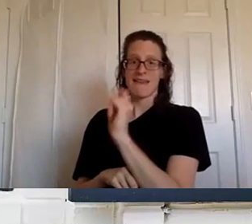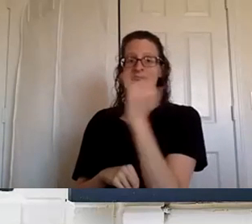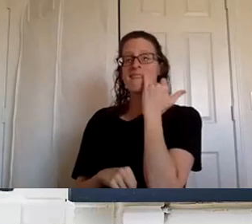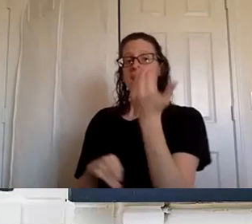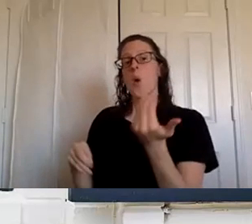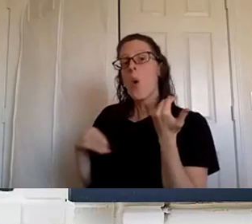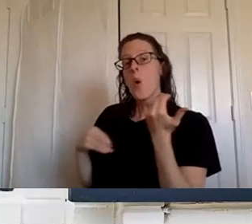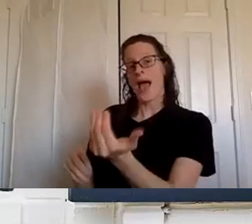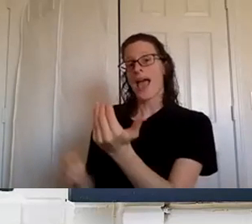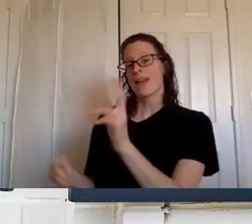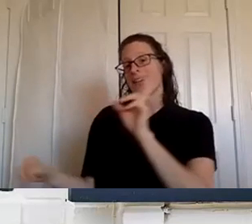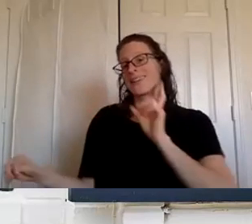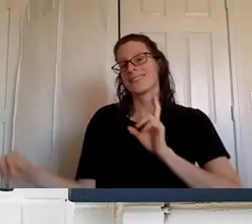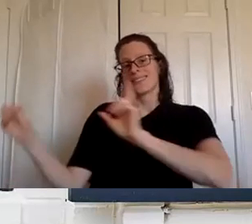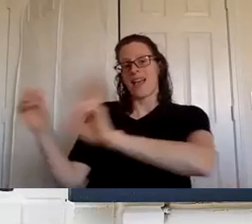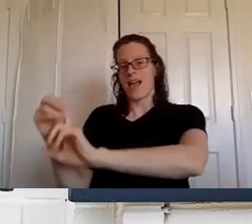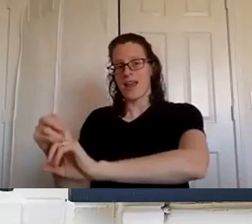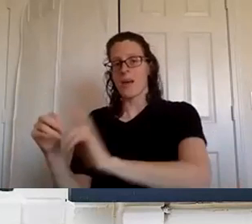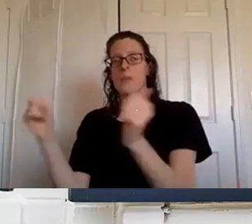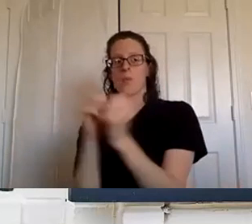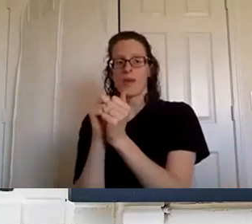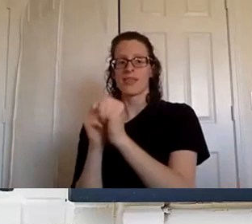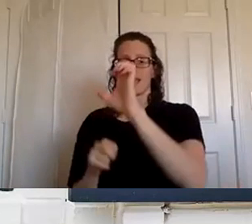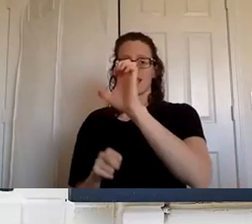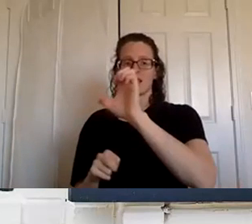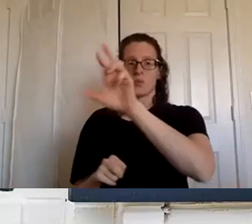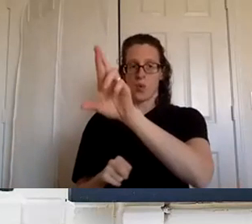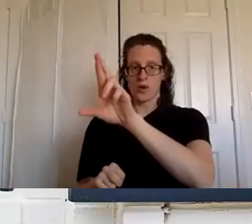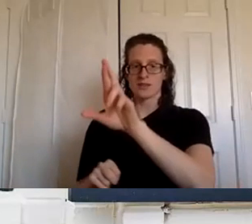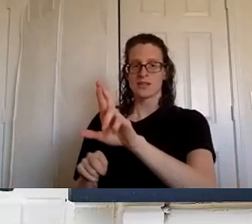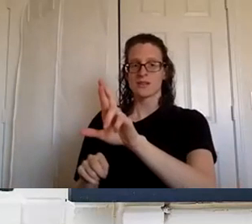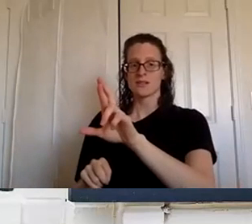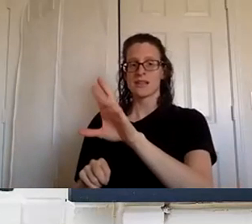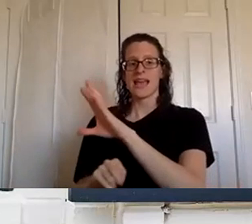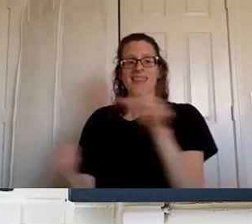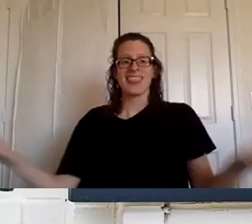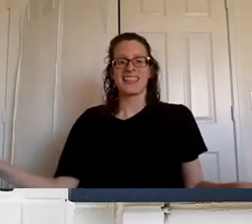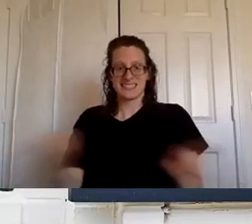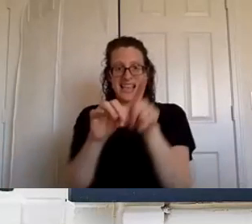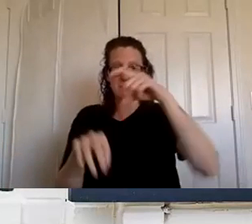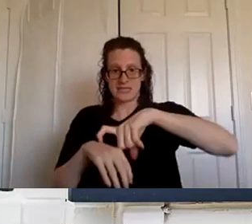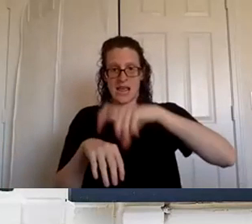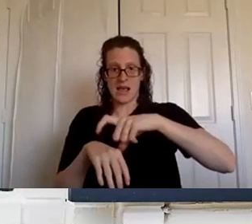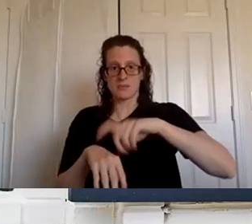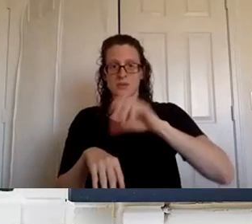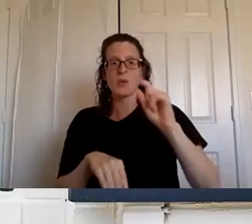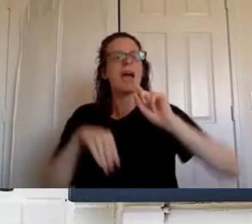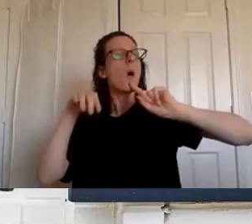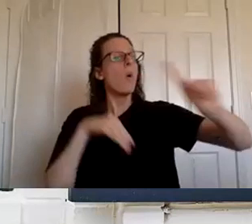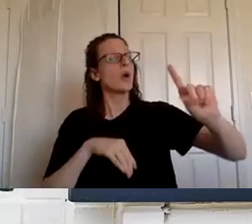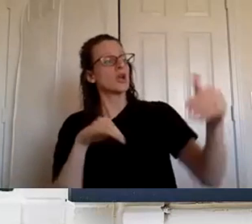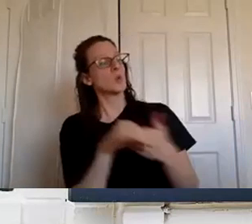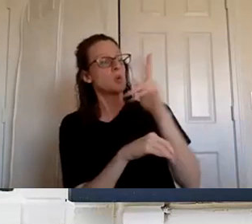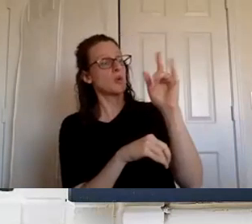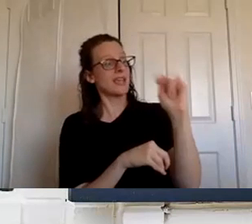ahead and um sign up on essential rewards at the exact same time so when they're ordering their first kit